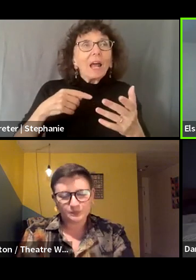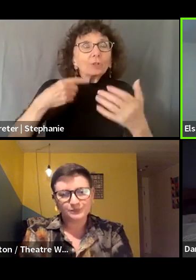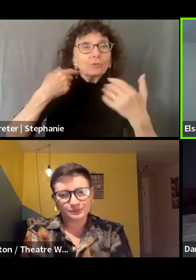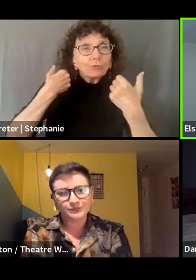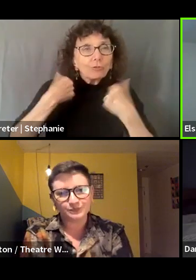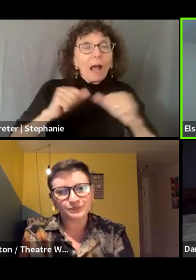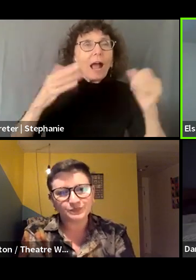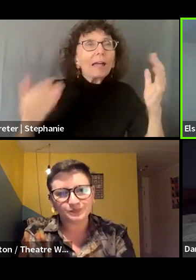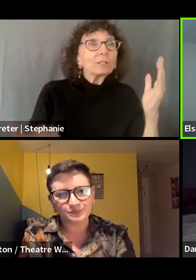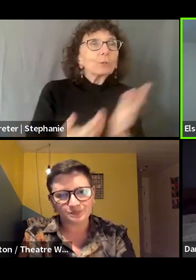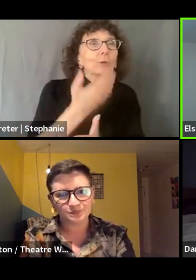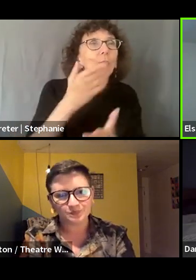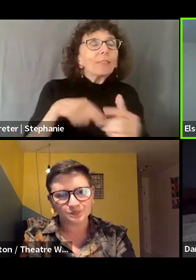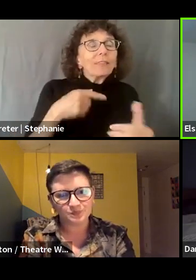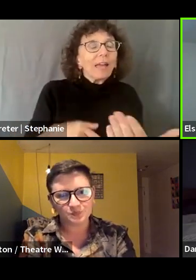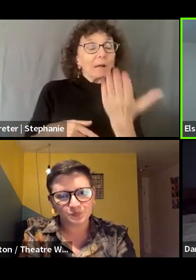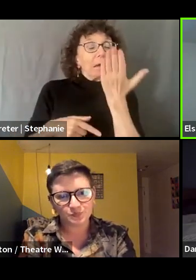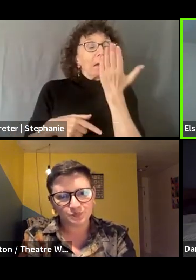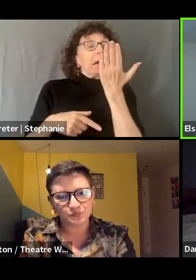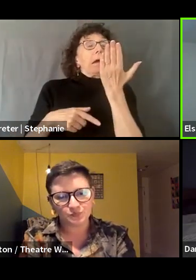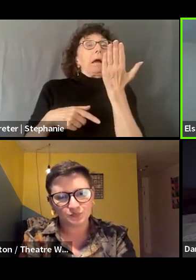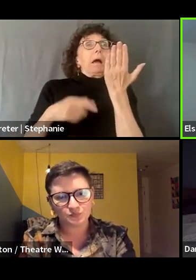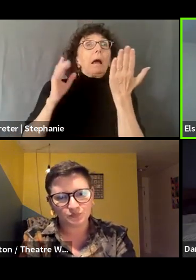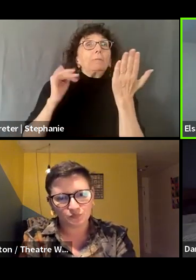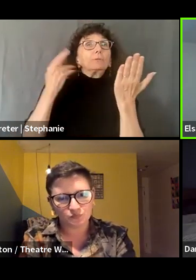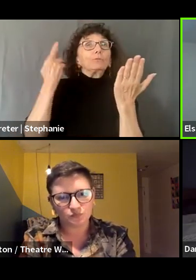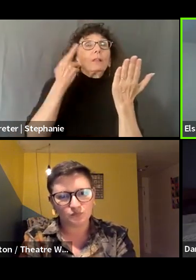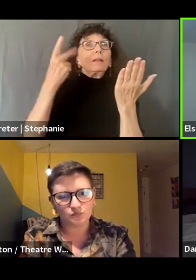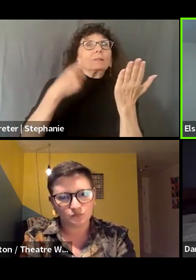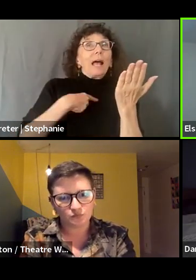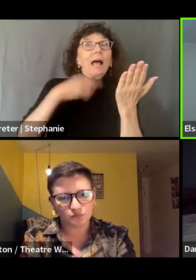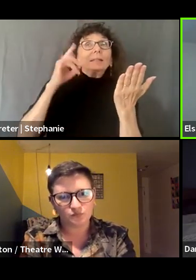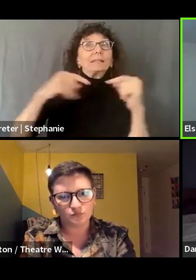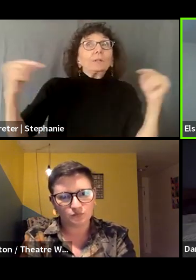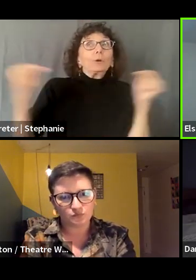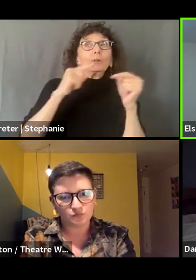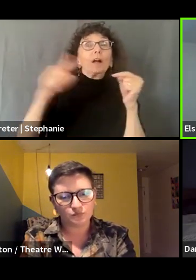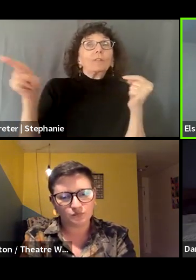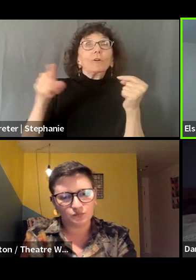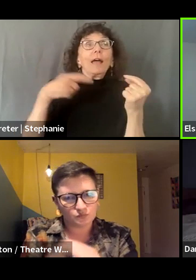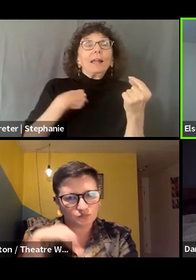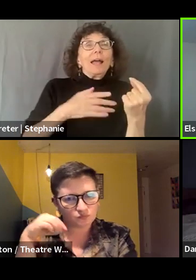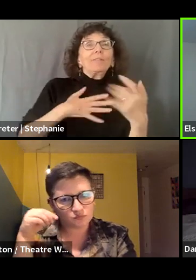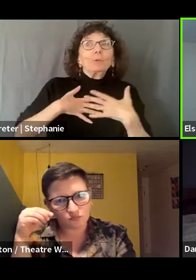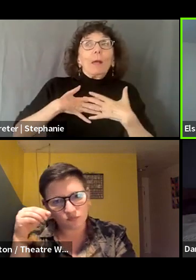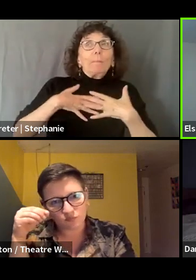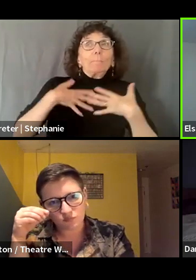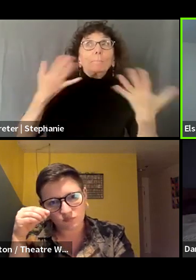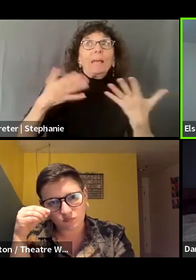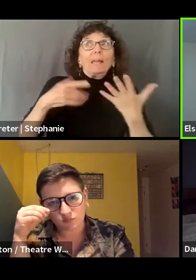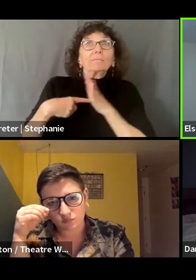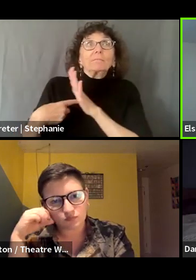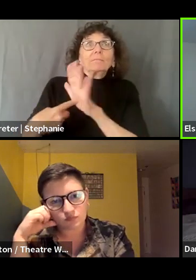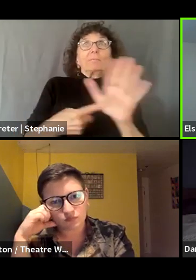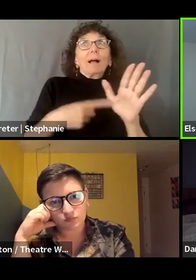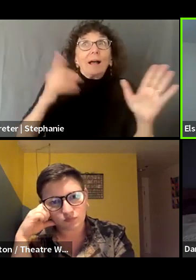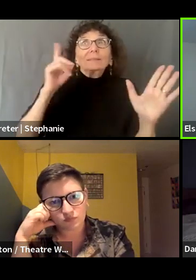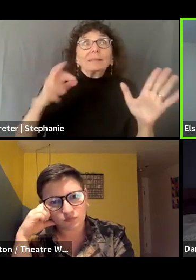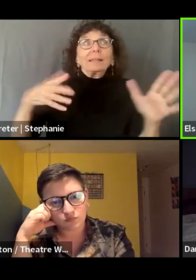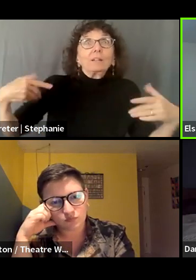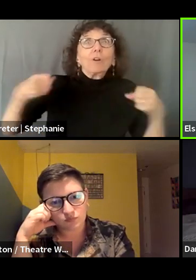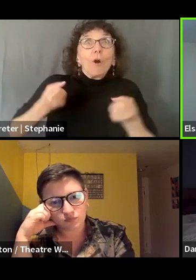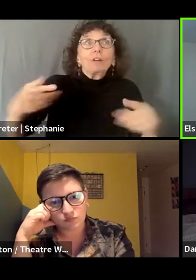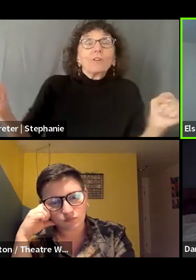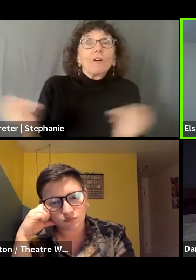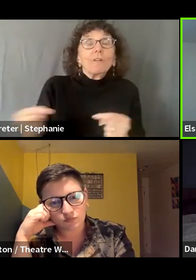have to acknowledge and might be publicly acknowledged too. Um, and that can be, you know, a thing you got to move